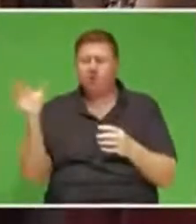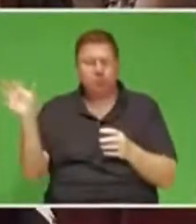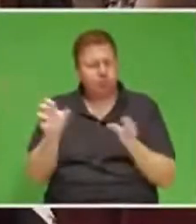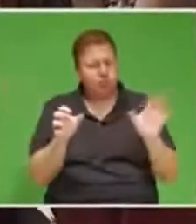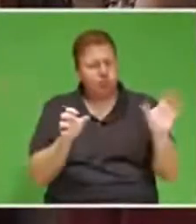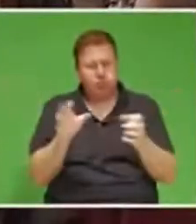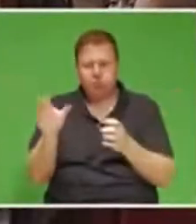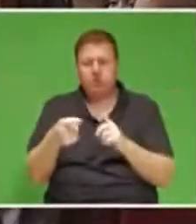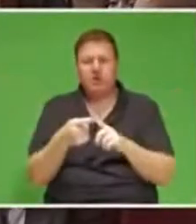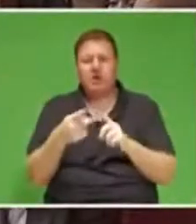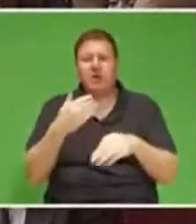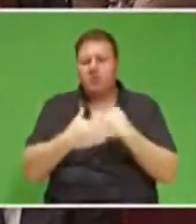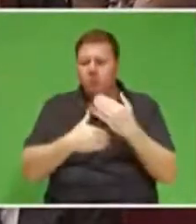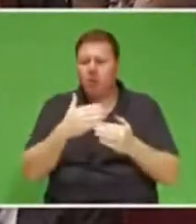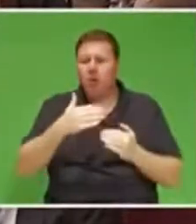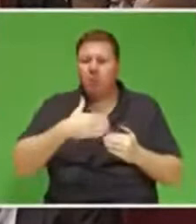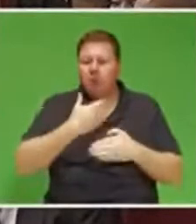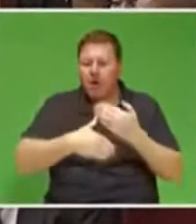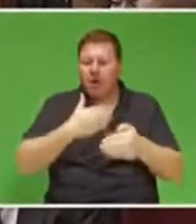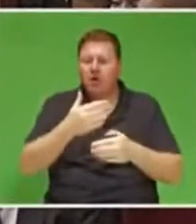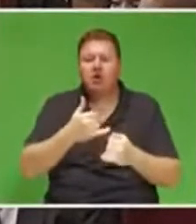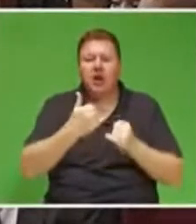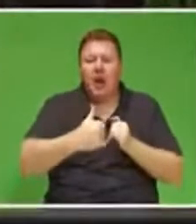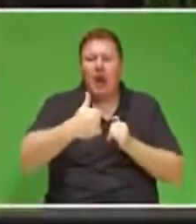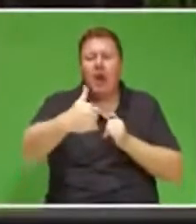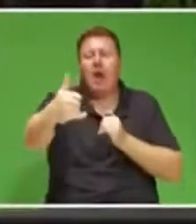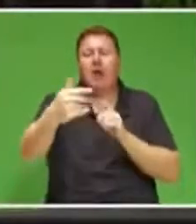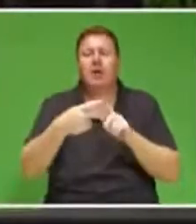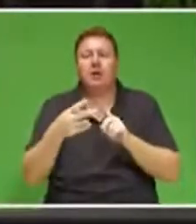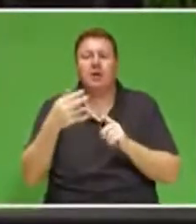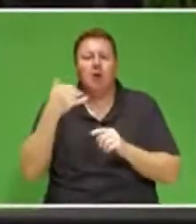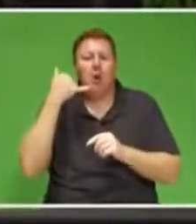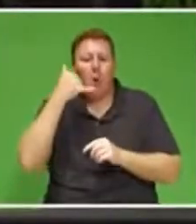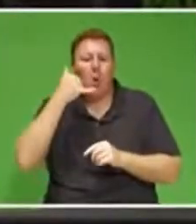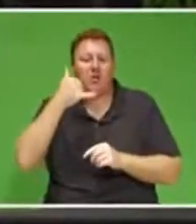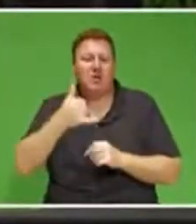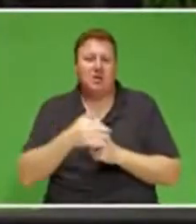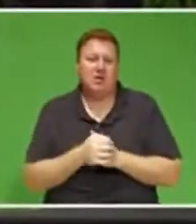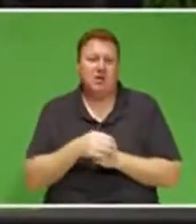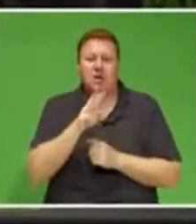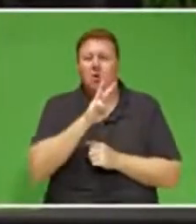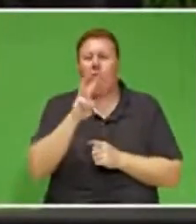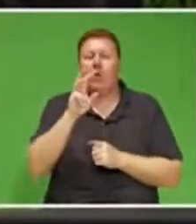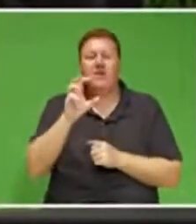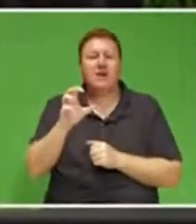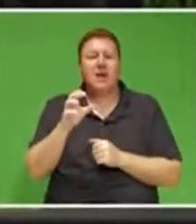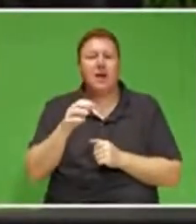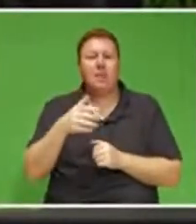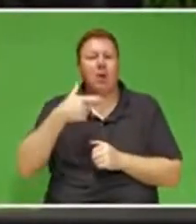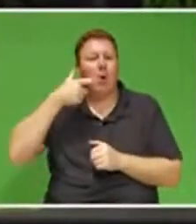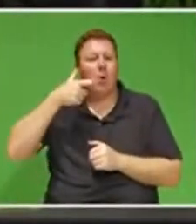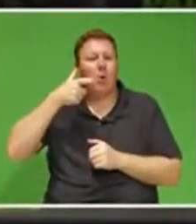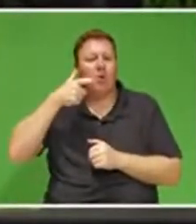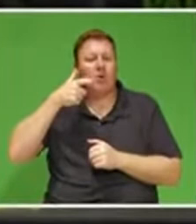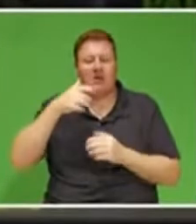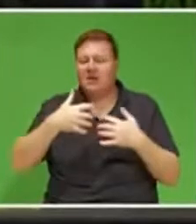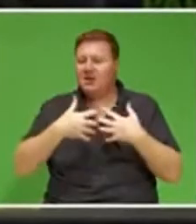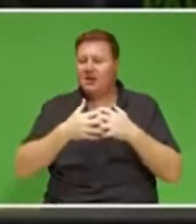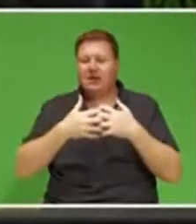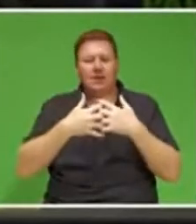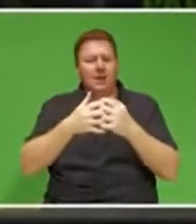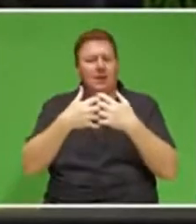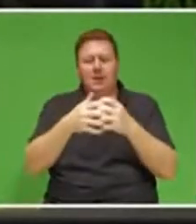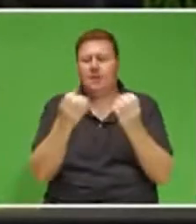call centers, and the Western Cape is teeming with a lot of call centers that are being set up here.